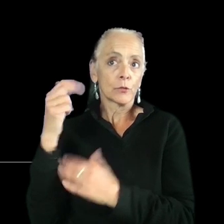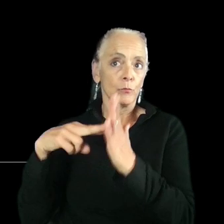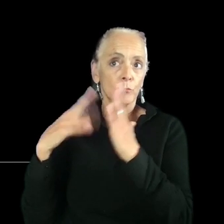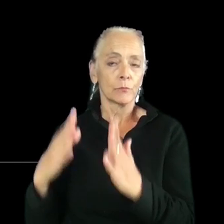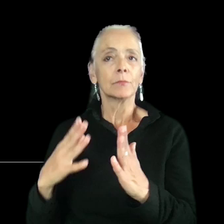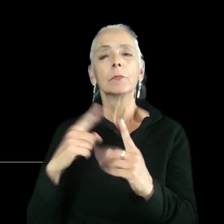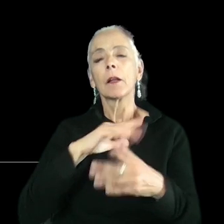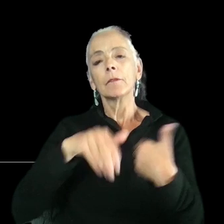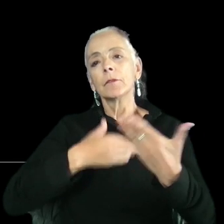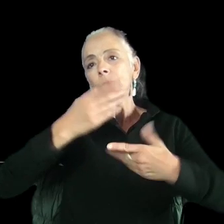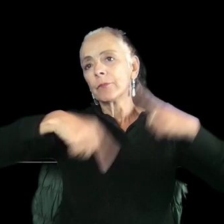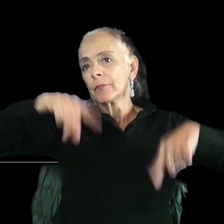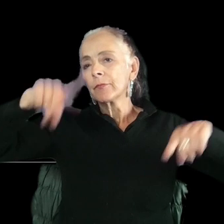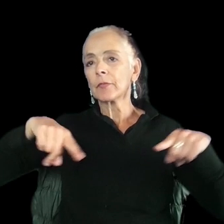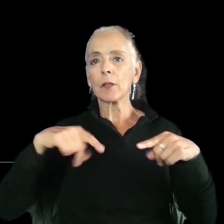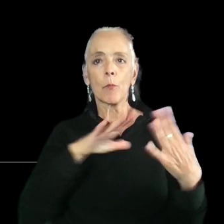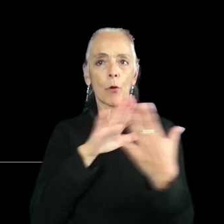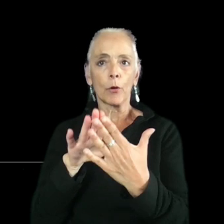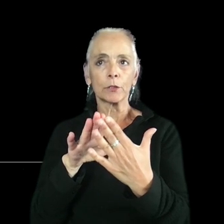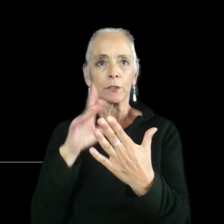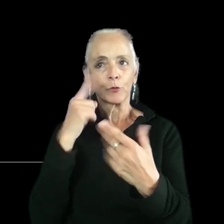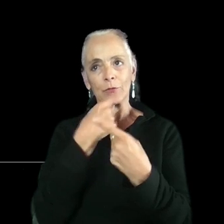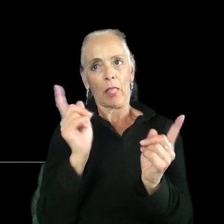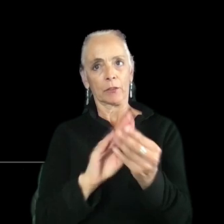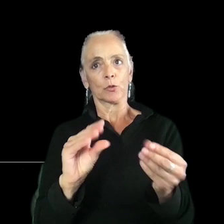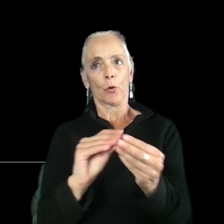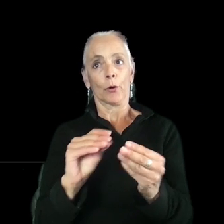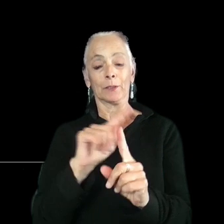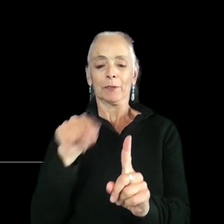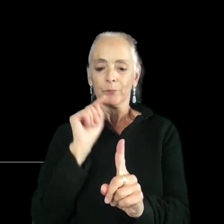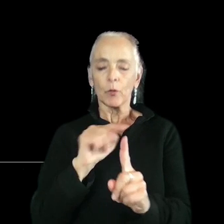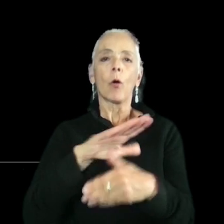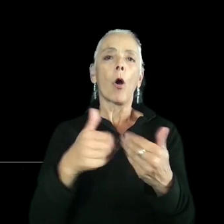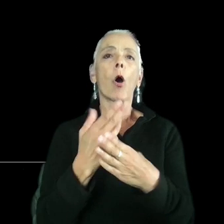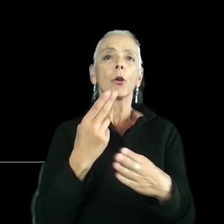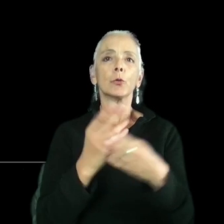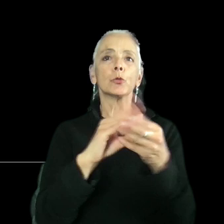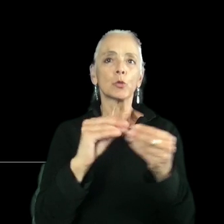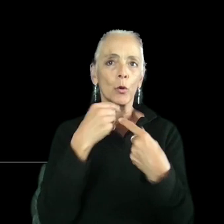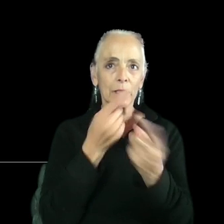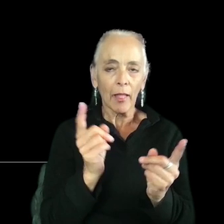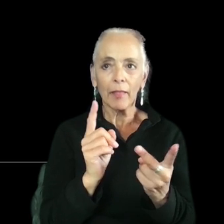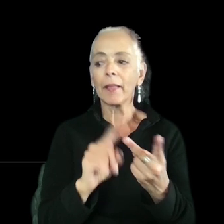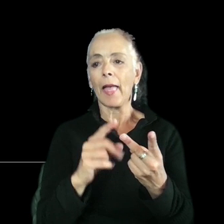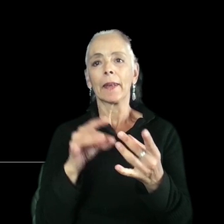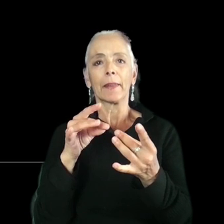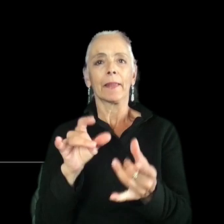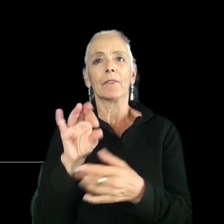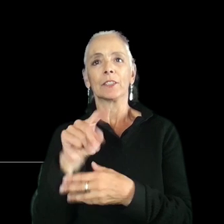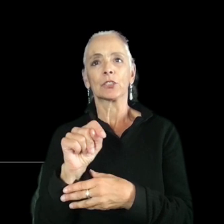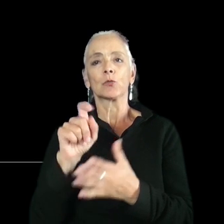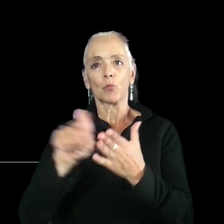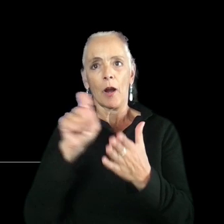different approaches, obviously, when it comes to storytelling, but they all use storytelling and efficient writing to induce fear, anxiety,